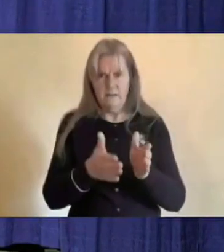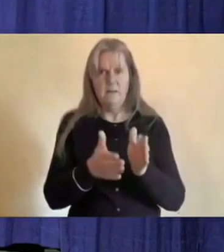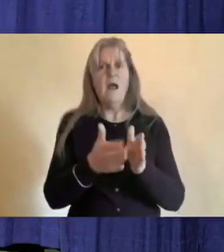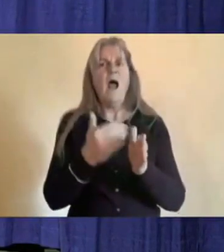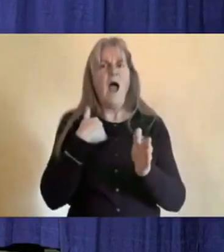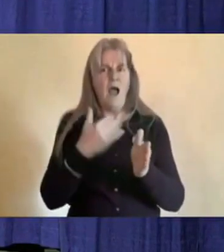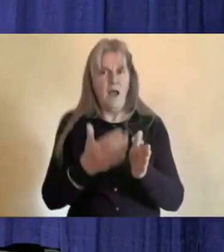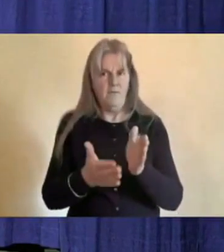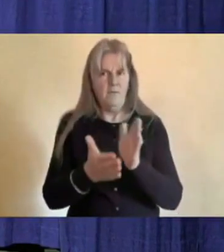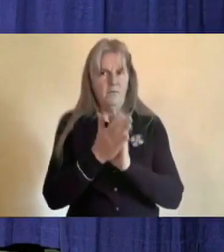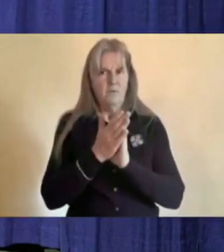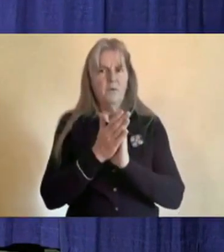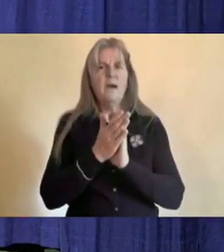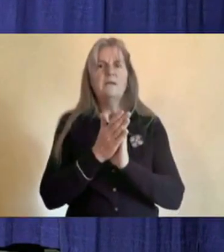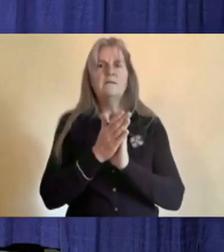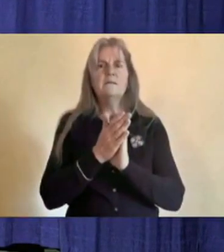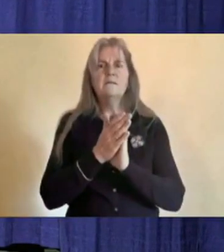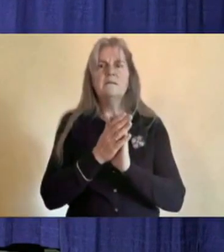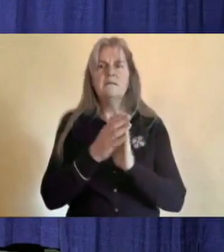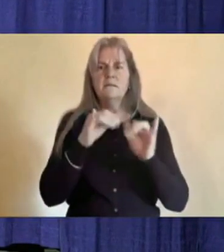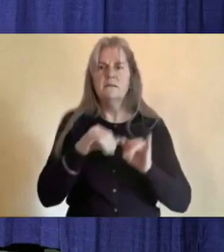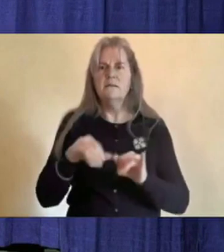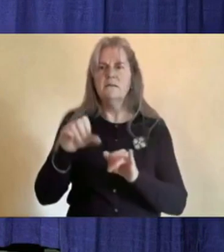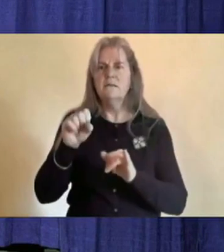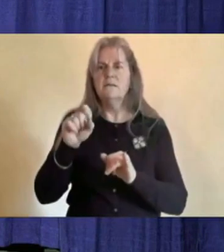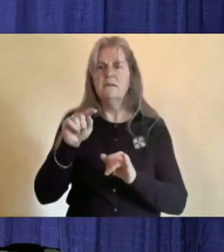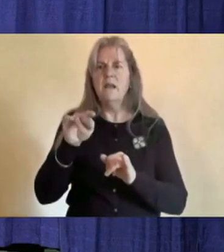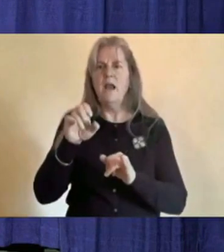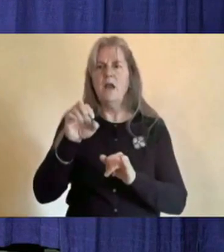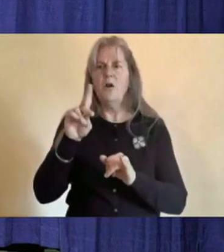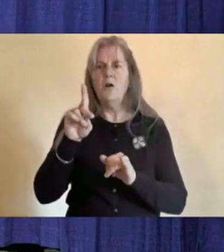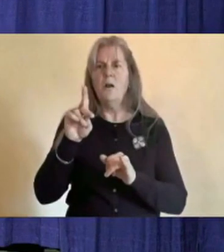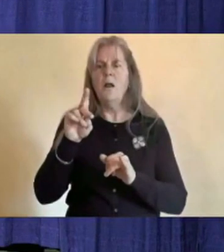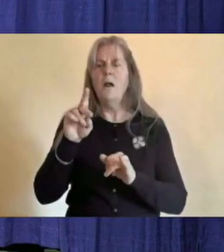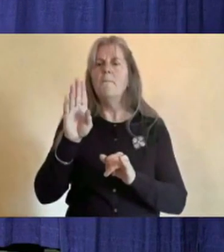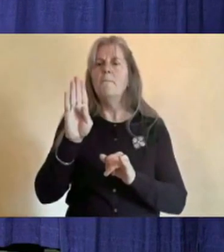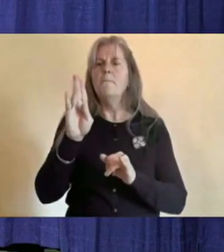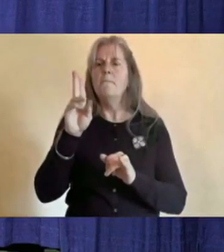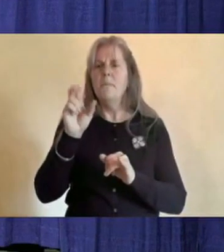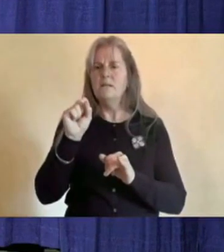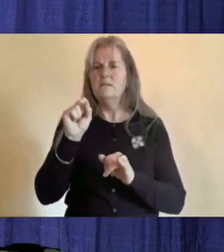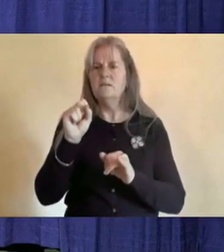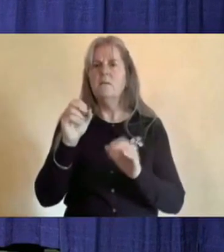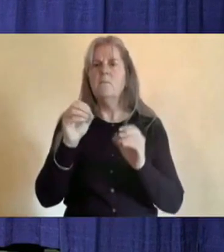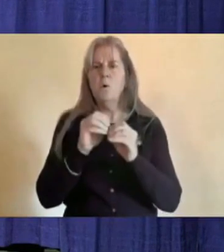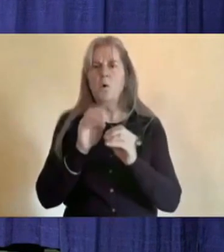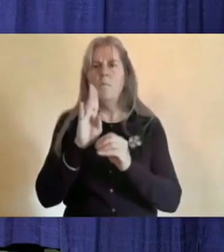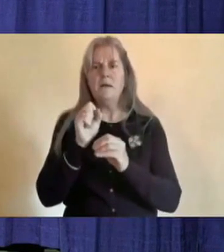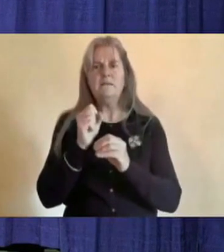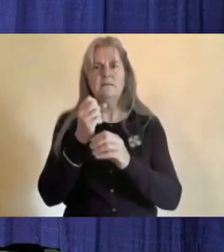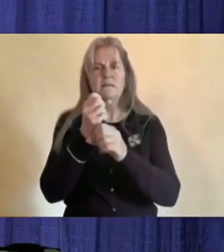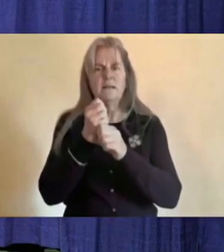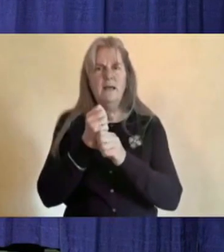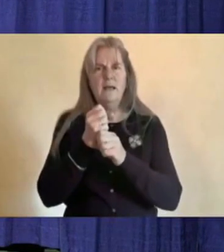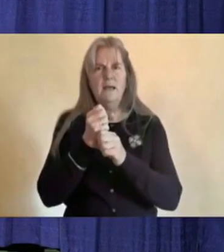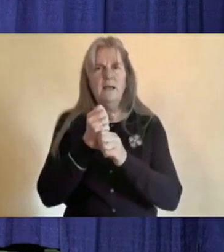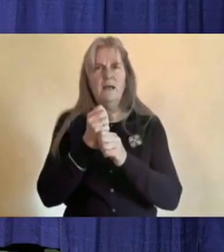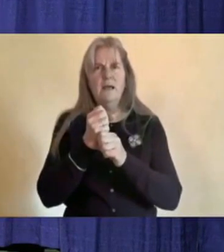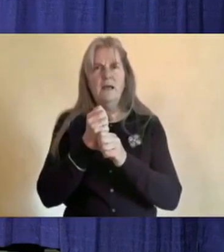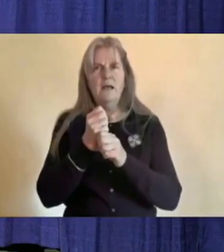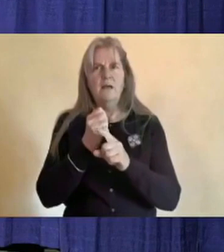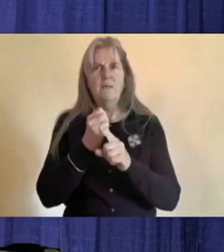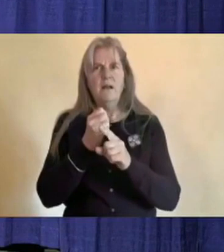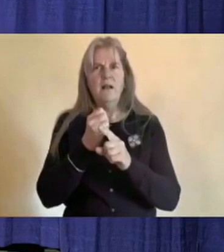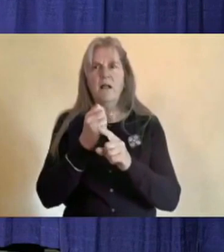provider of Standard Bus to obtain more buses. One of the issues, I don't think they've arrived yet, but